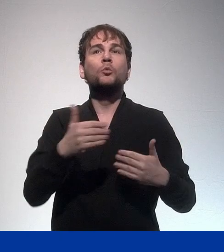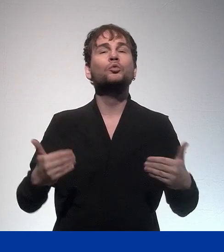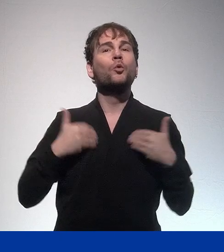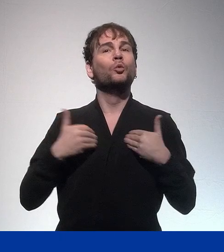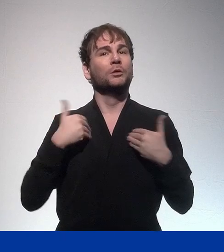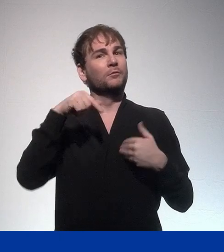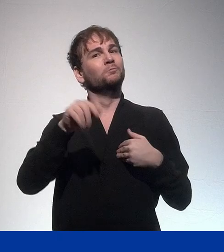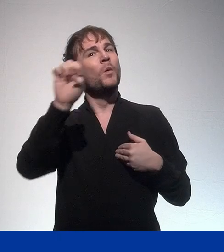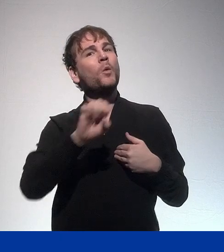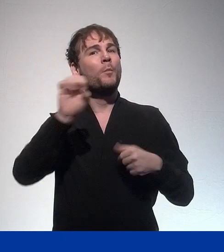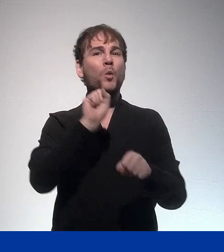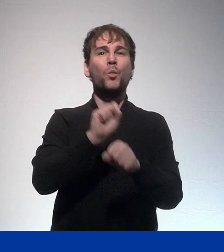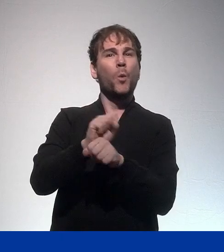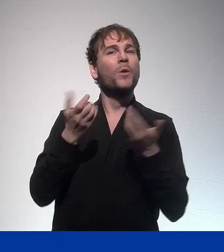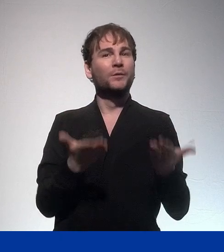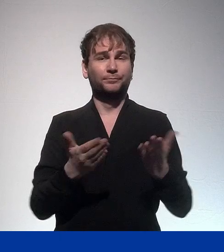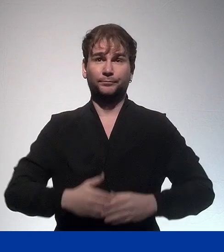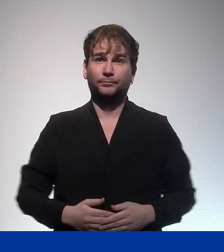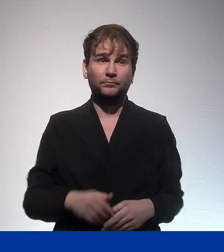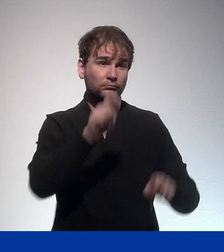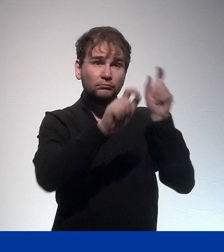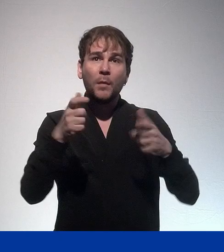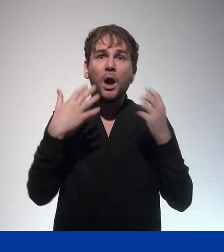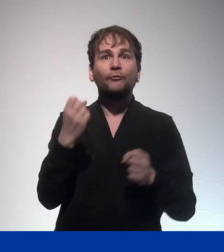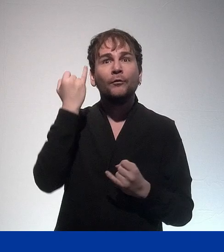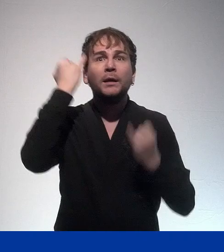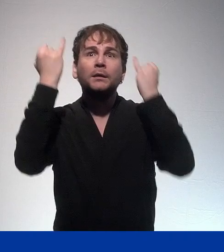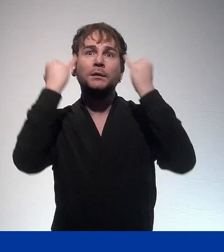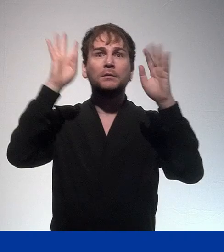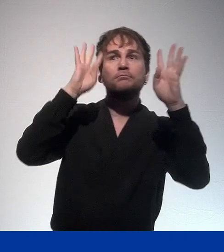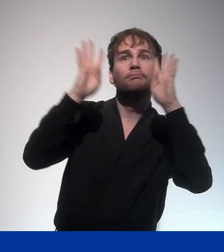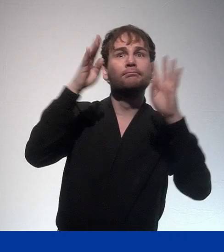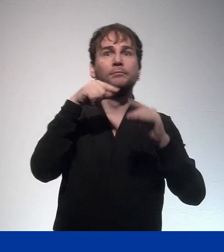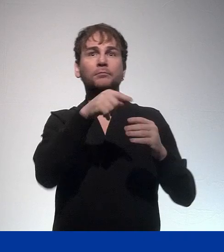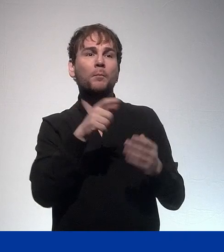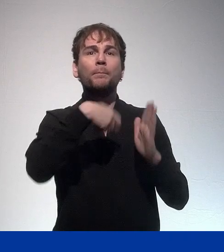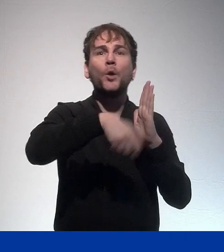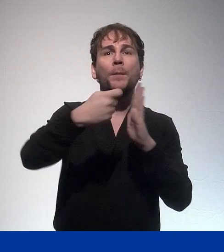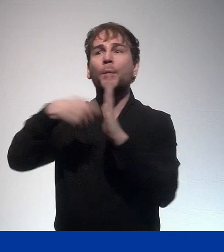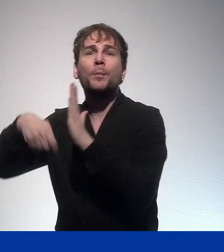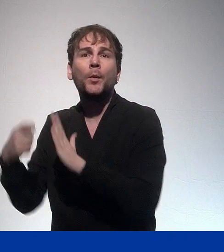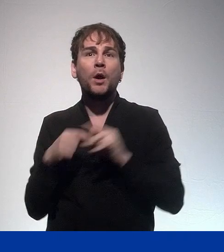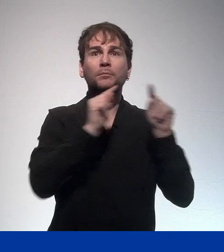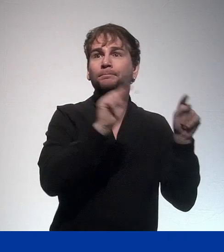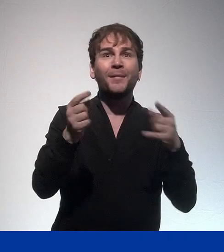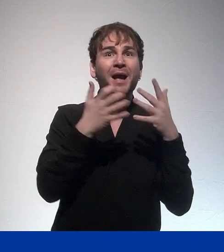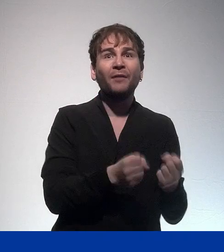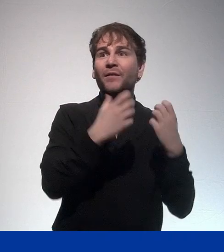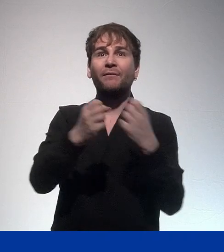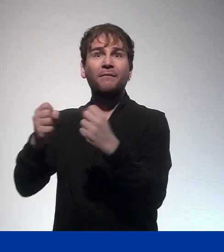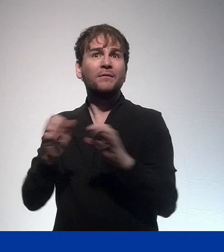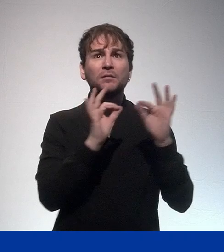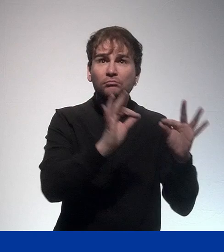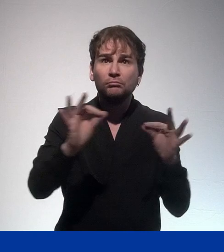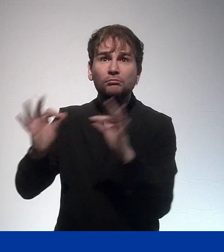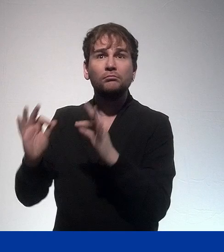connective element for youth work across Europe. There are so many great ideas, new projects that are being developed